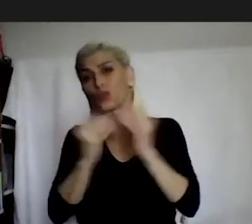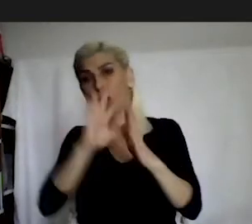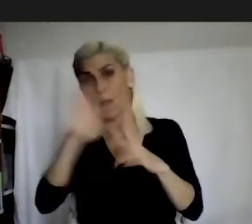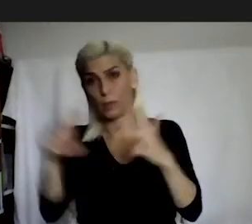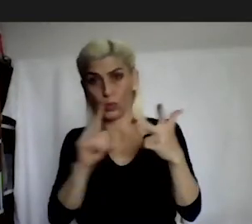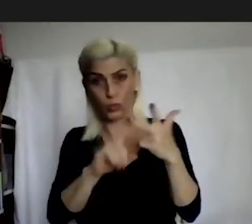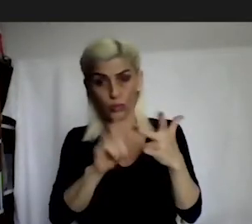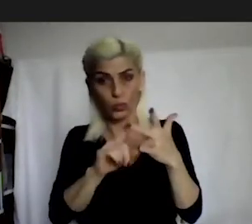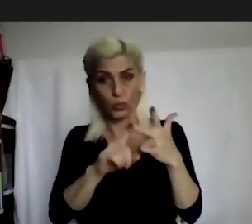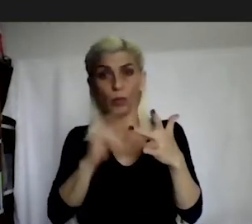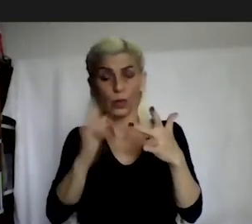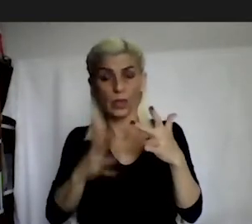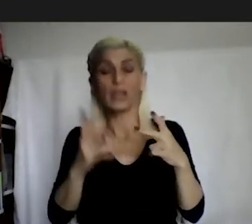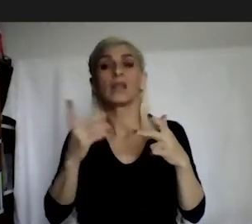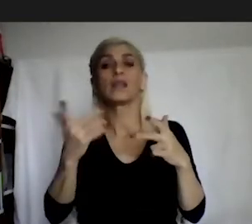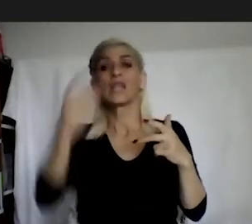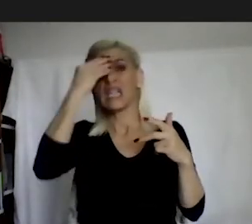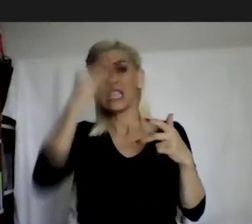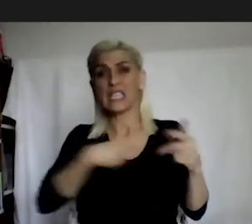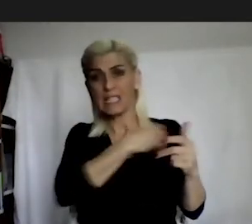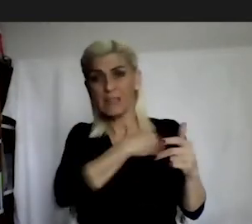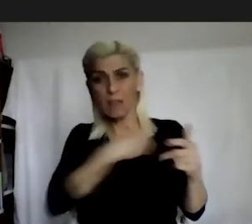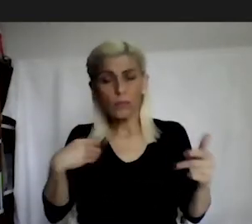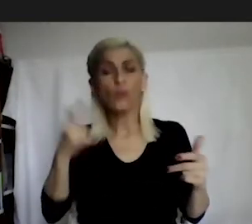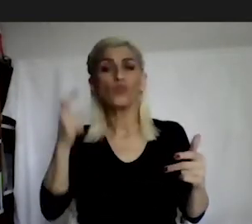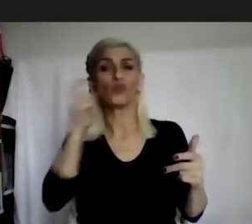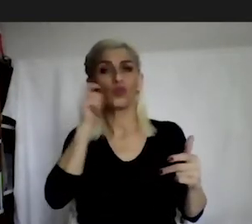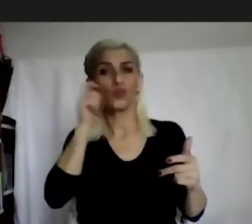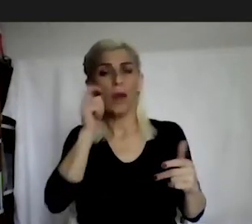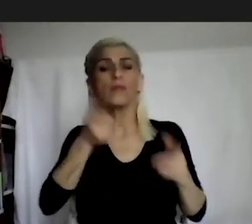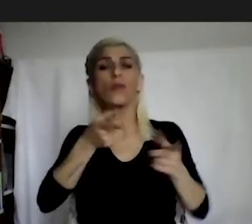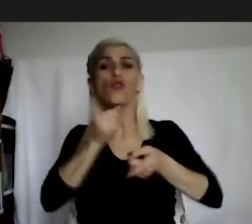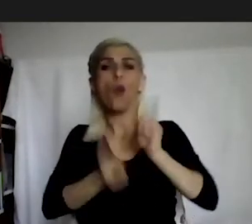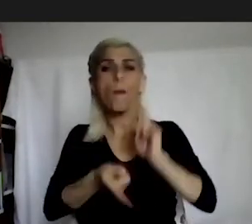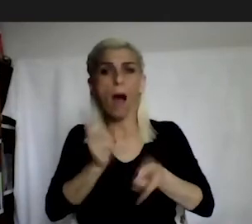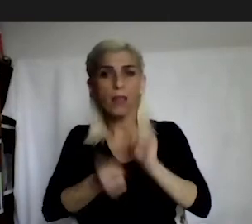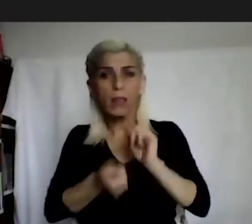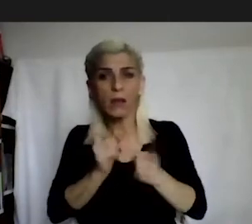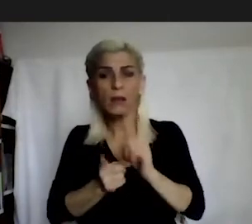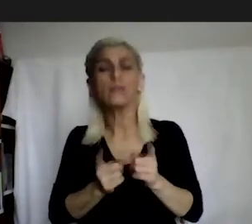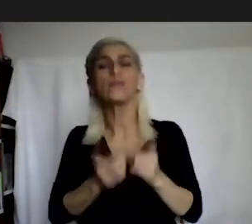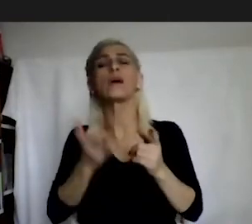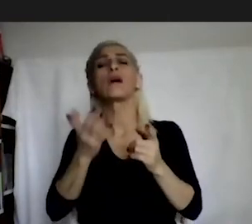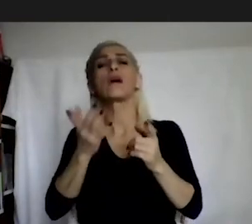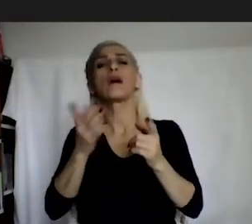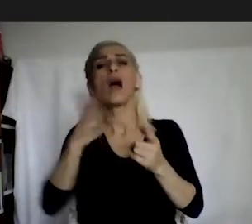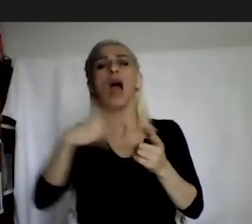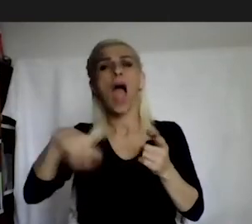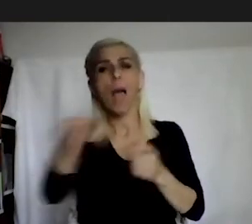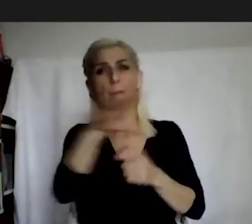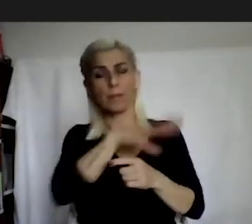Christians, Muslims, Roma people, and against sex